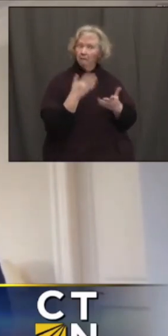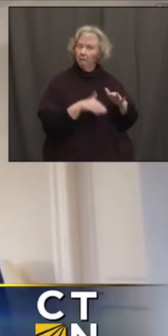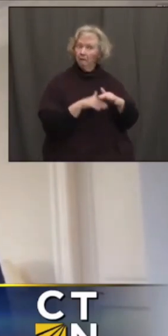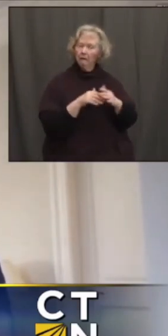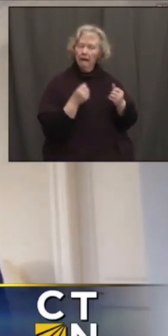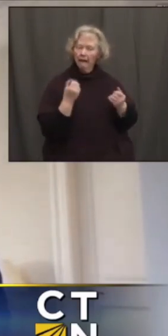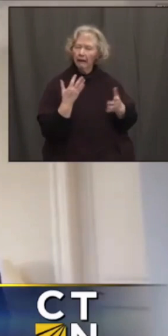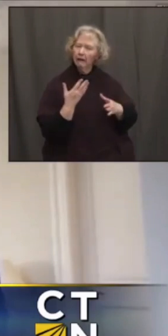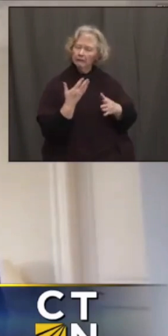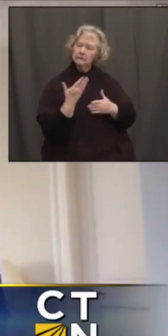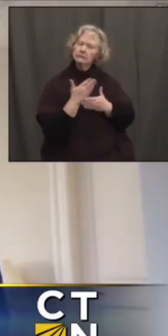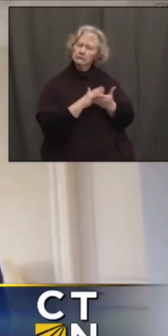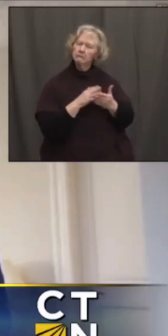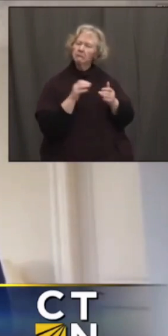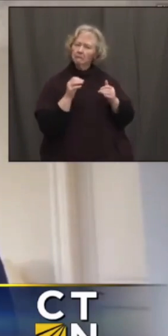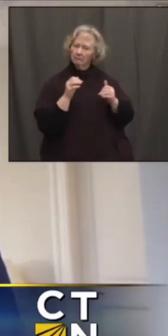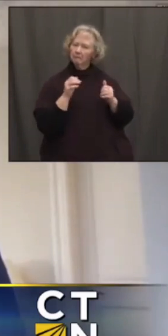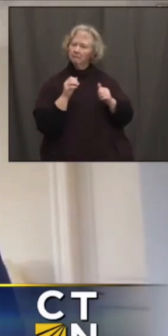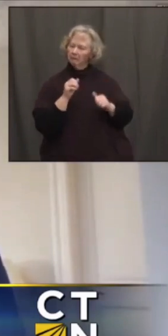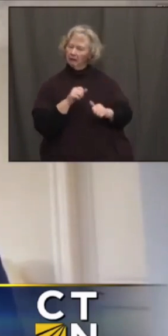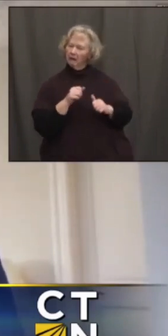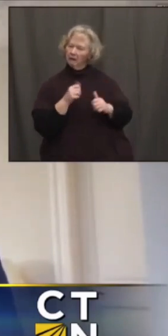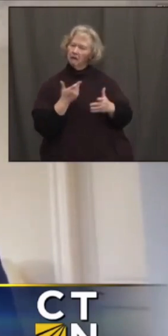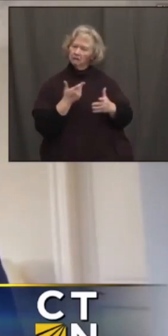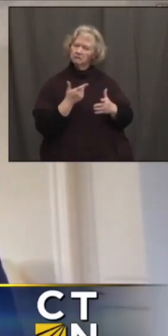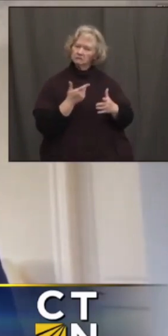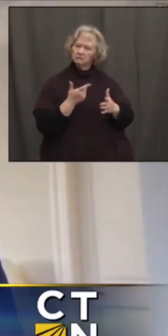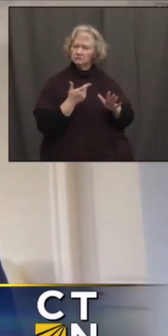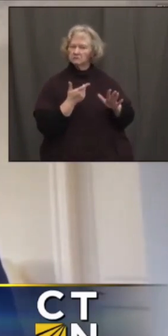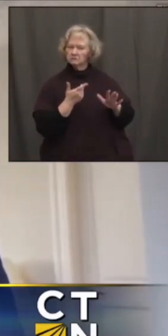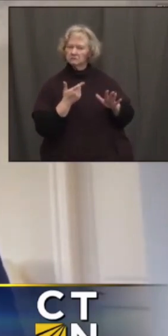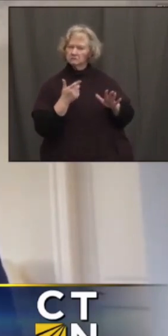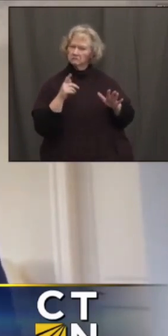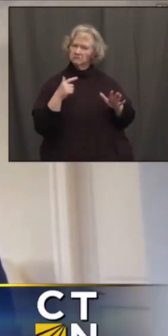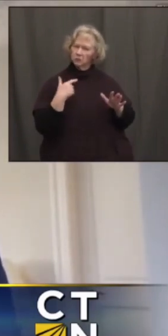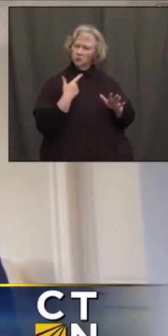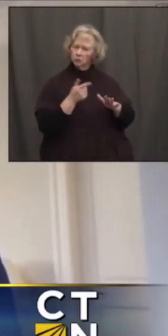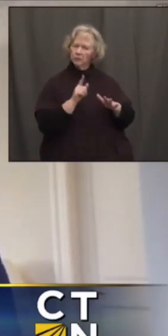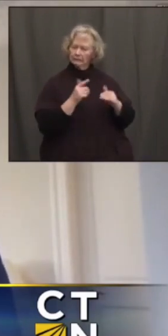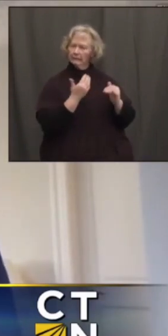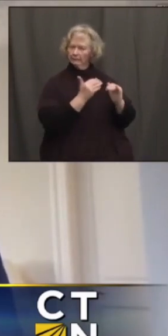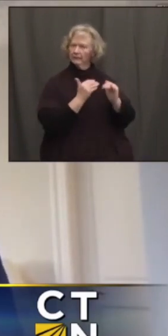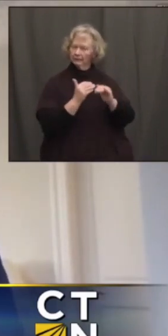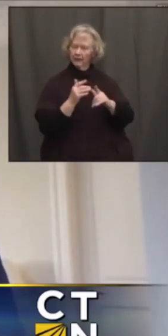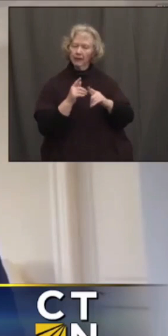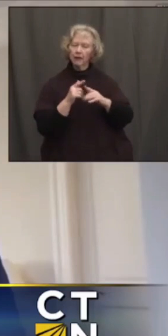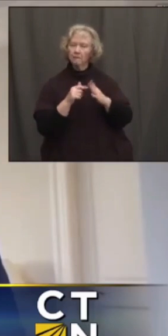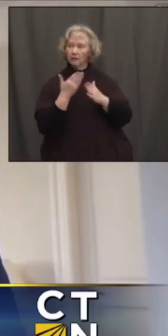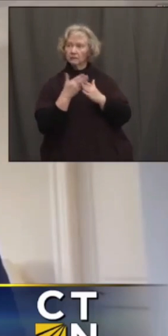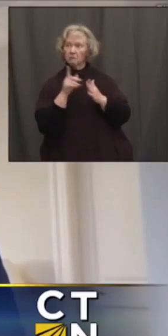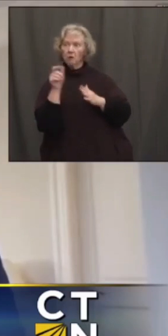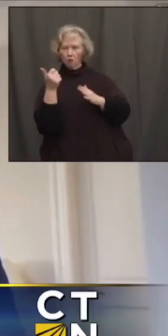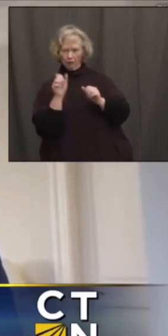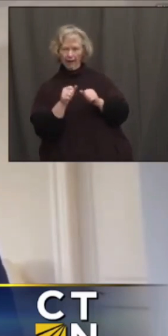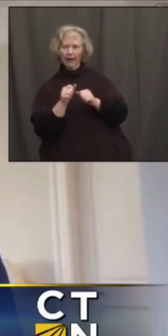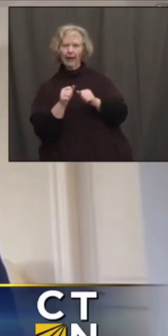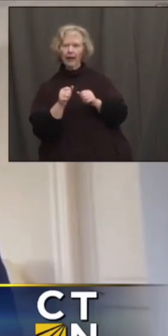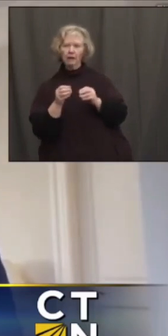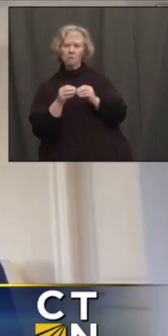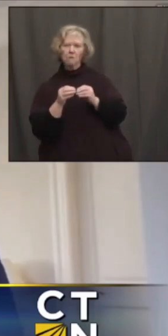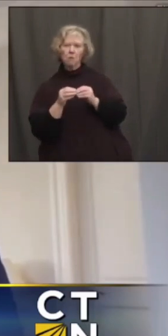they're effectively at, the relaxing of the capacity restriction is where they've been. But for other restaurants, they will be able to increase their capacity.